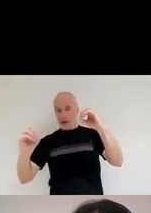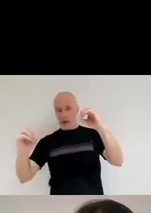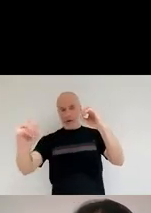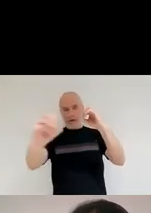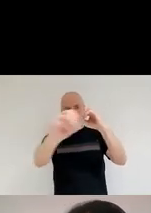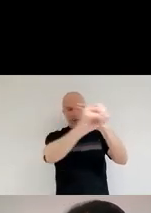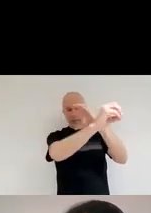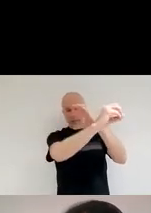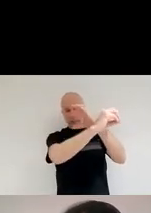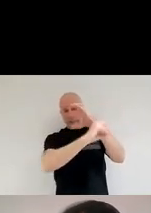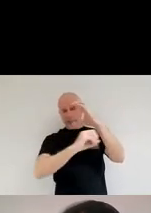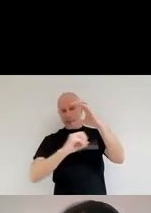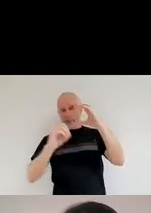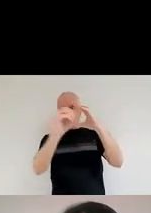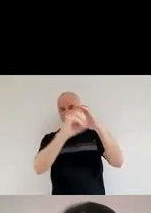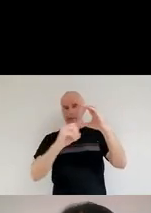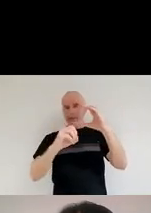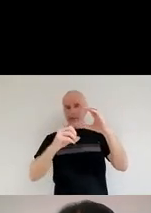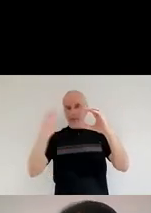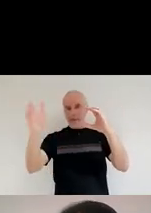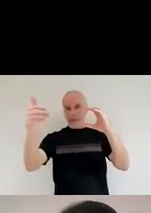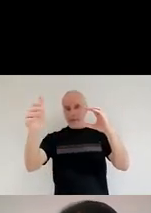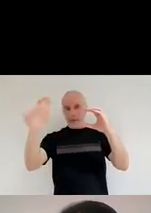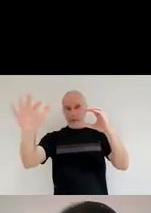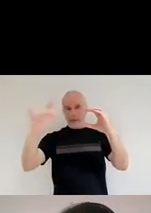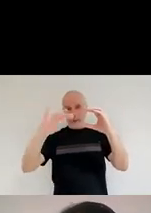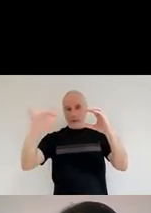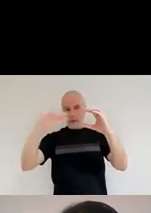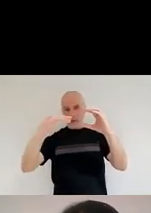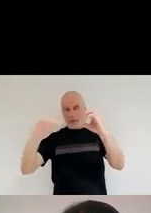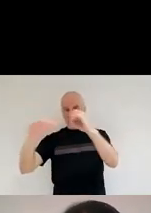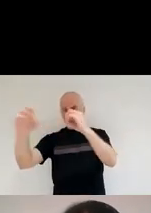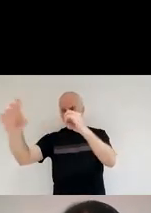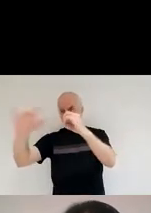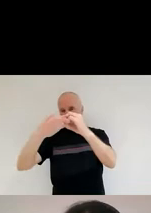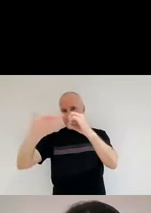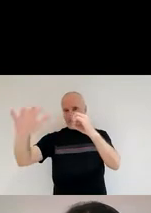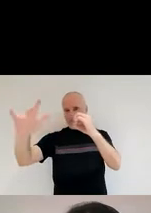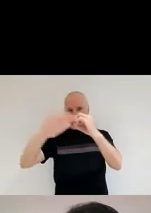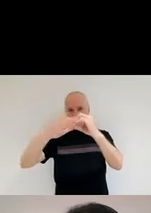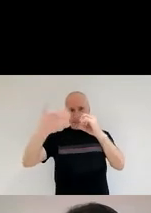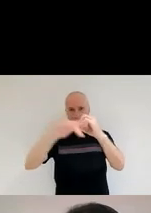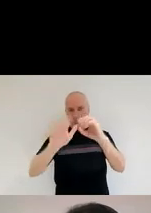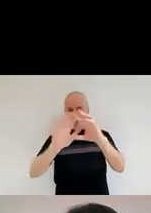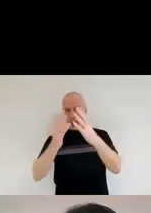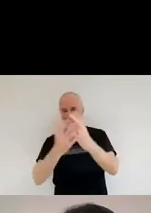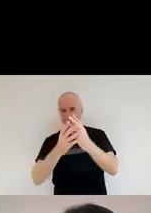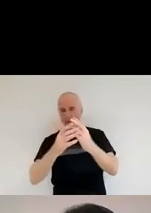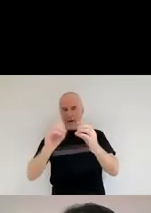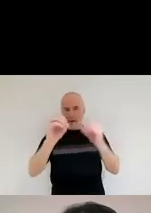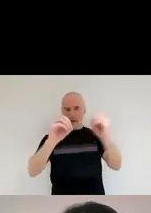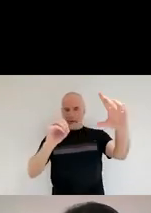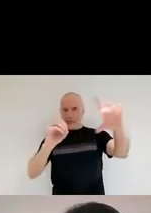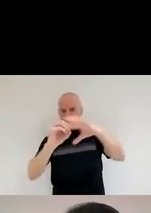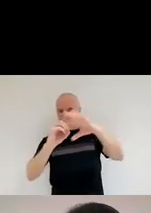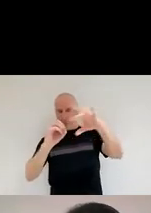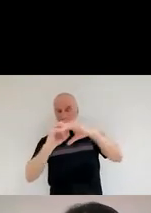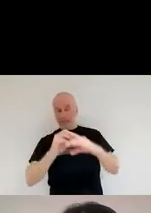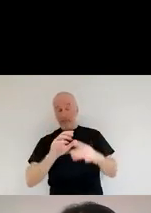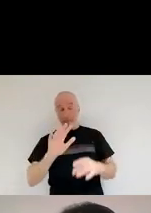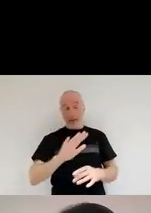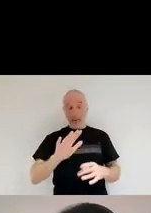up a lot of dust grains that are lying around this path. So about 5000